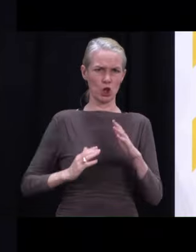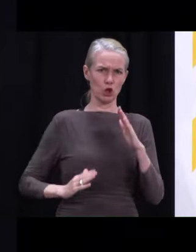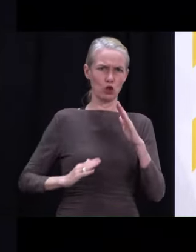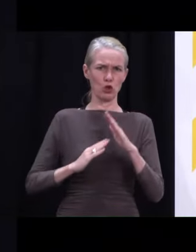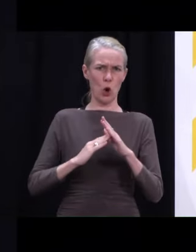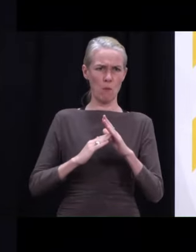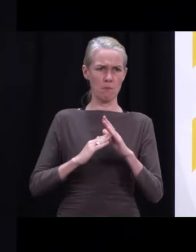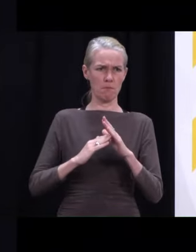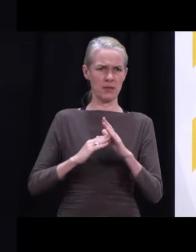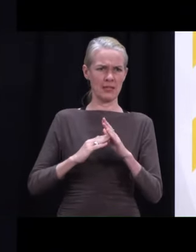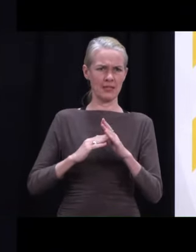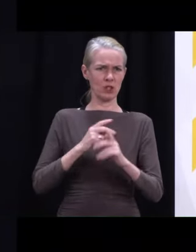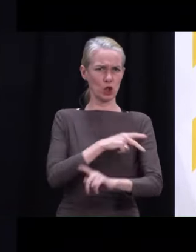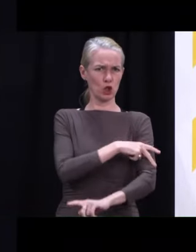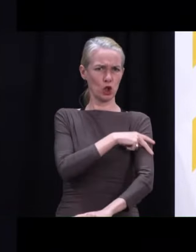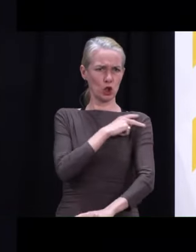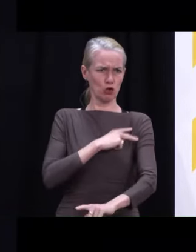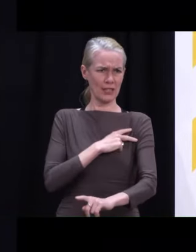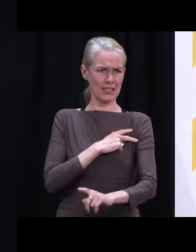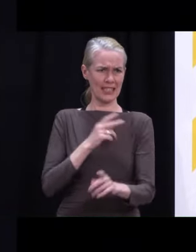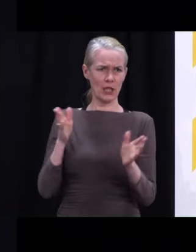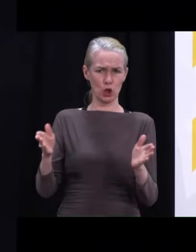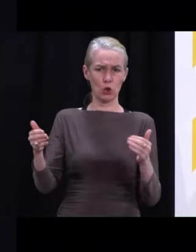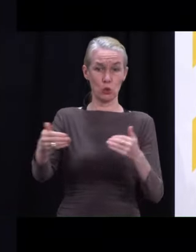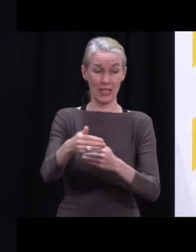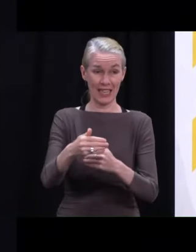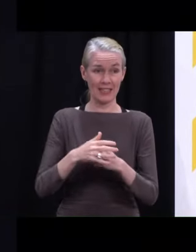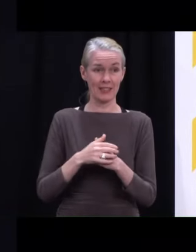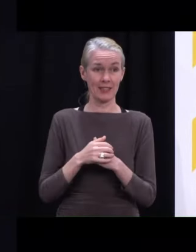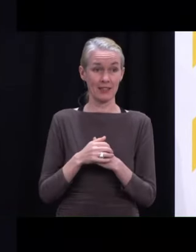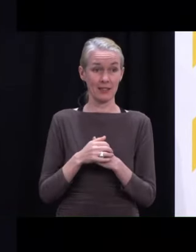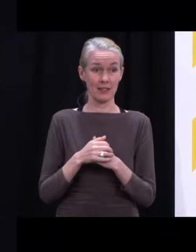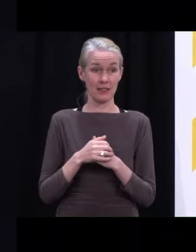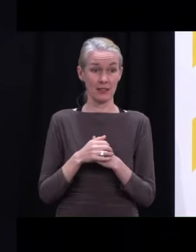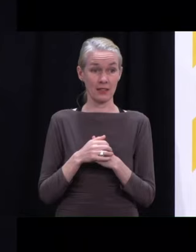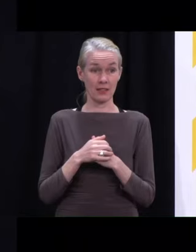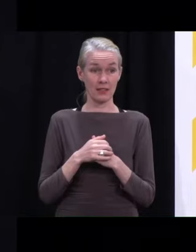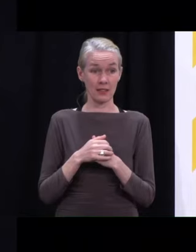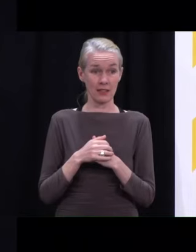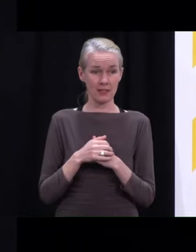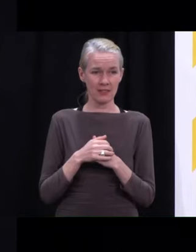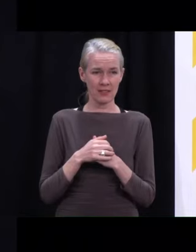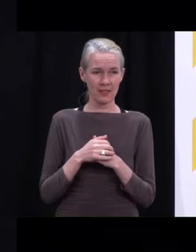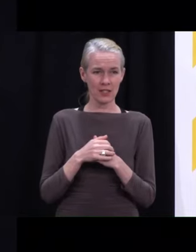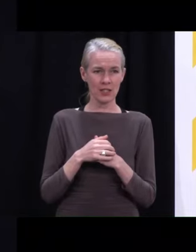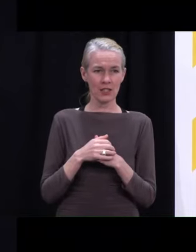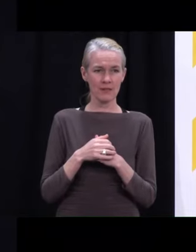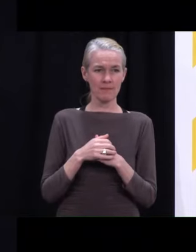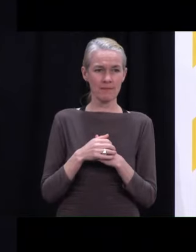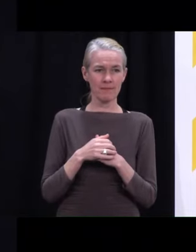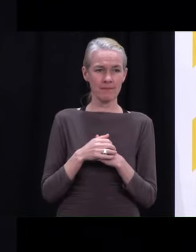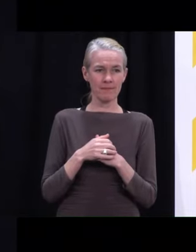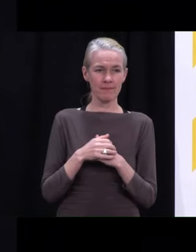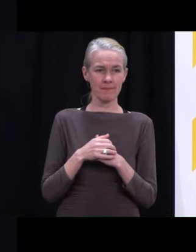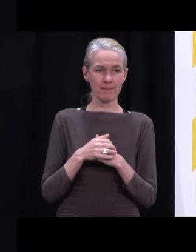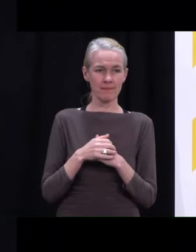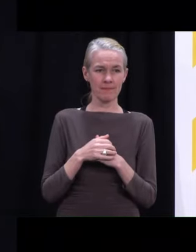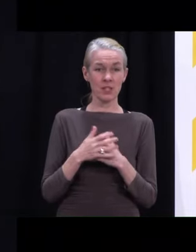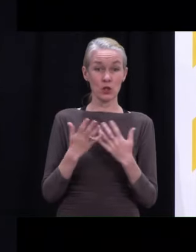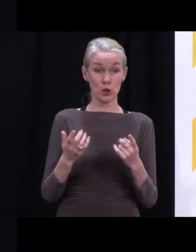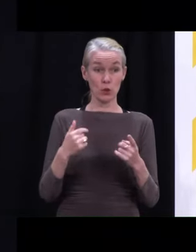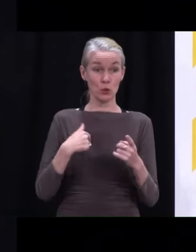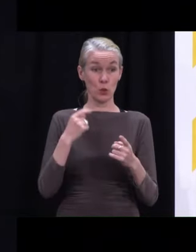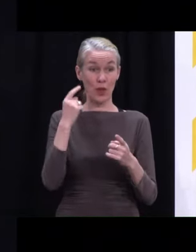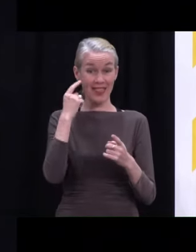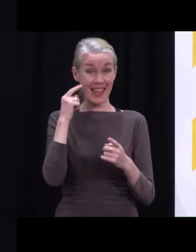that, did you seek an assurance that you would be kept apart from the March 15 terrorist who also resides there? Oh, look, that wasn't, that wasn't something